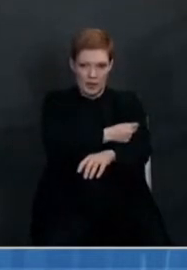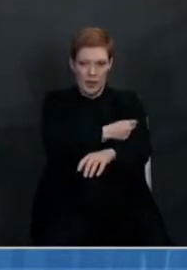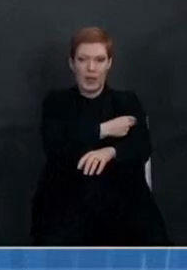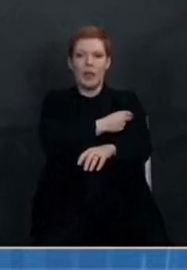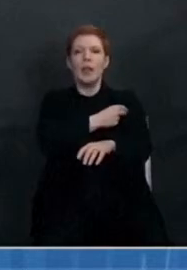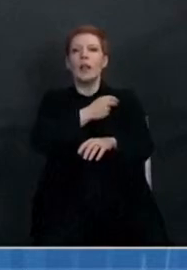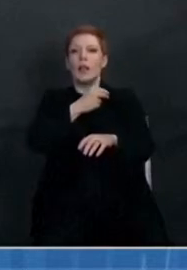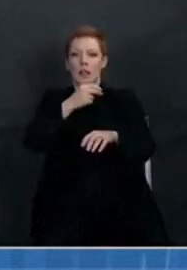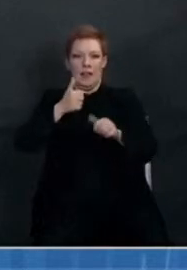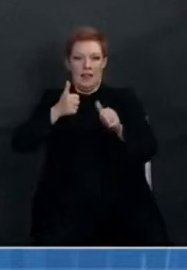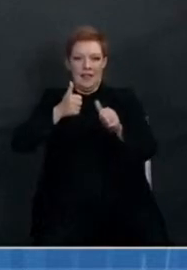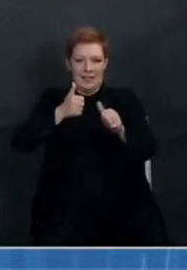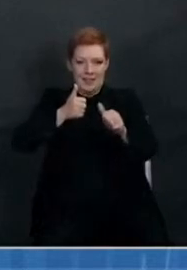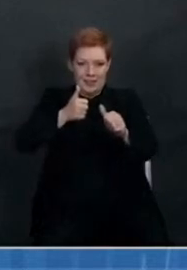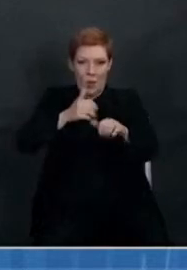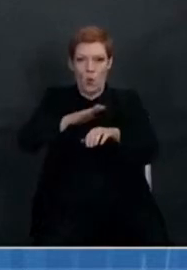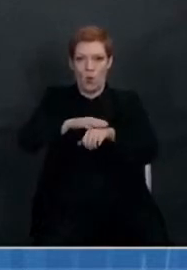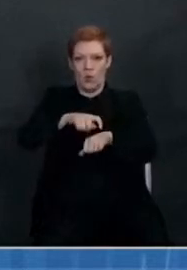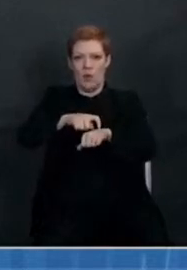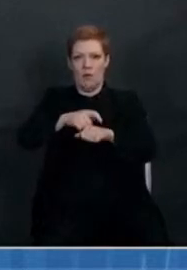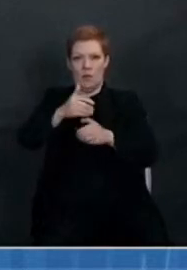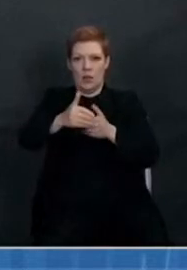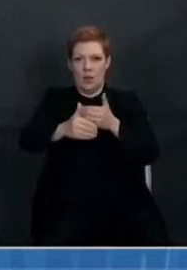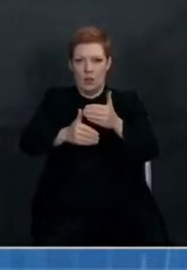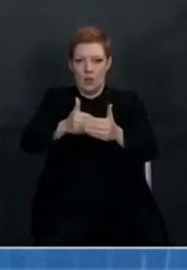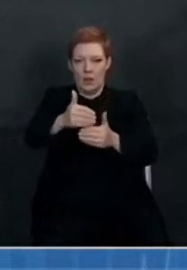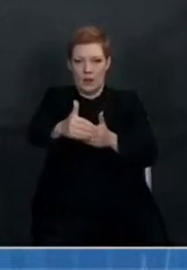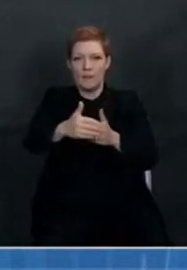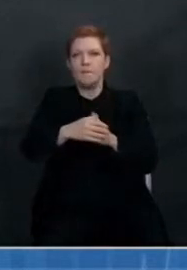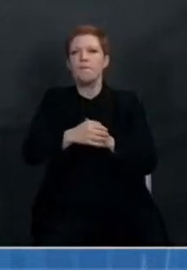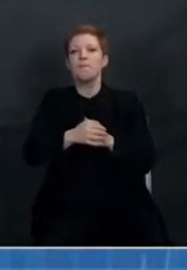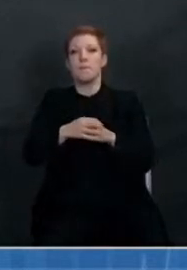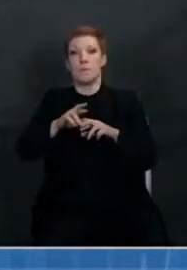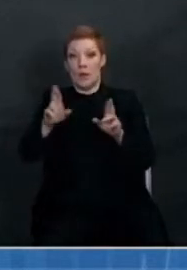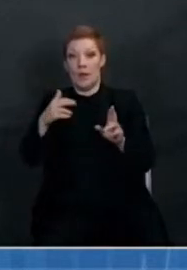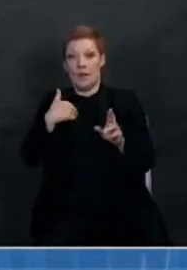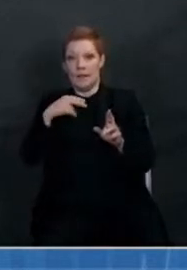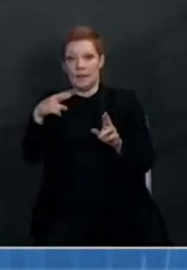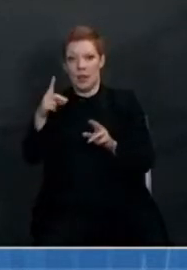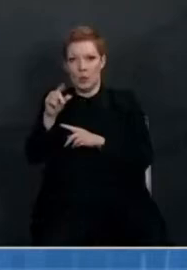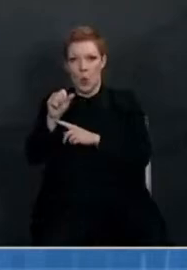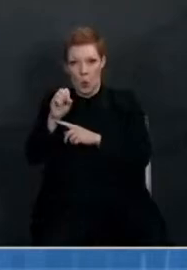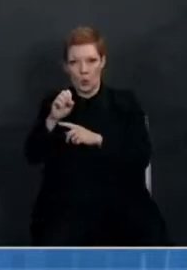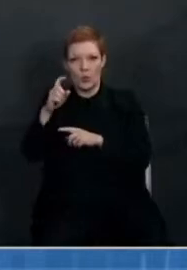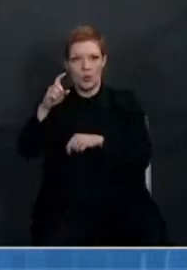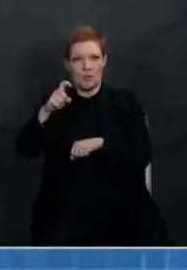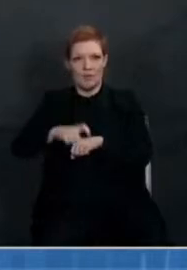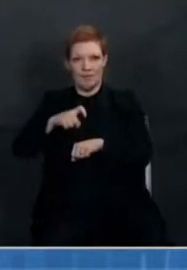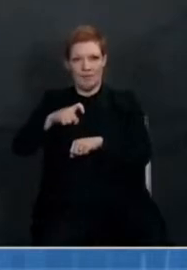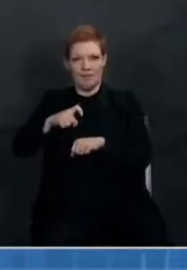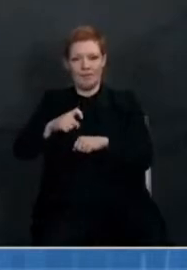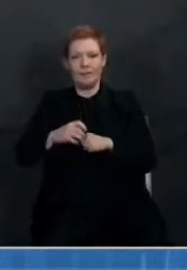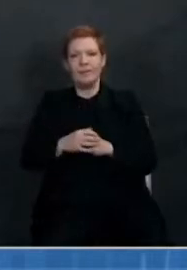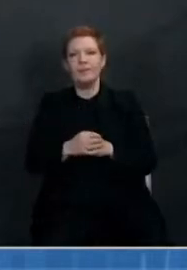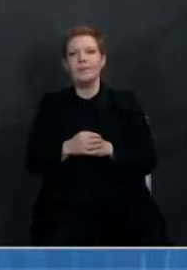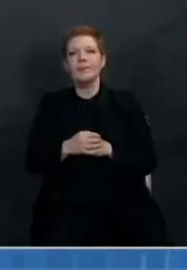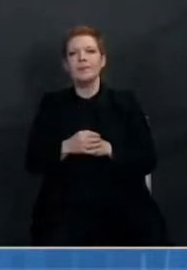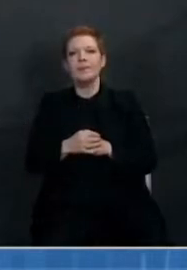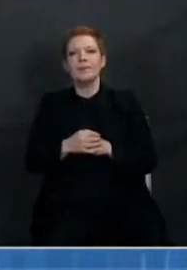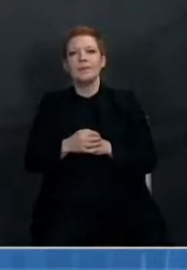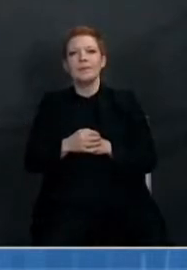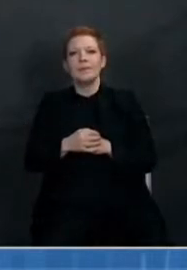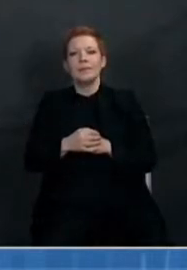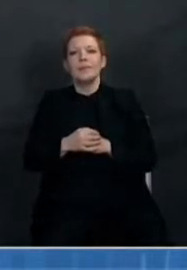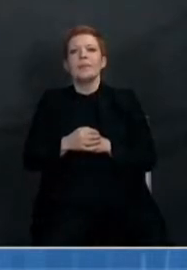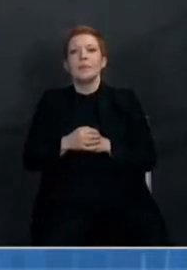they now have the predictability that the second dose will be there when the time comes. Lastly, I want to start, I want to